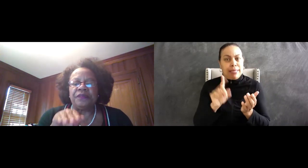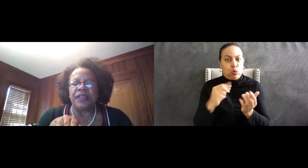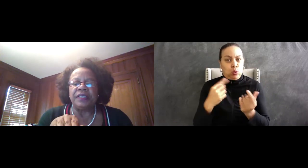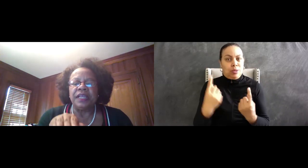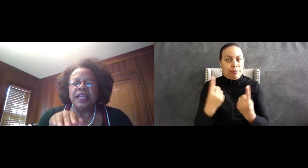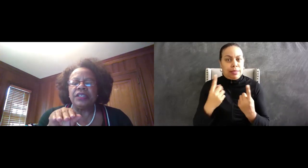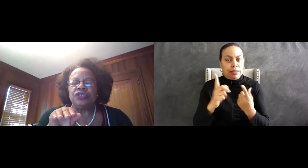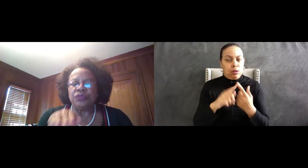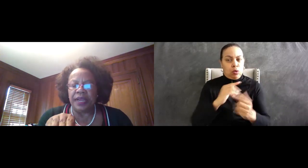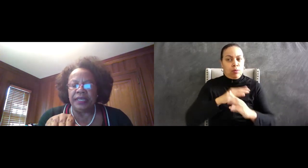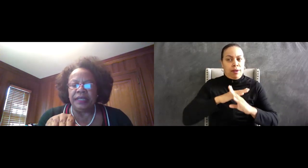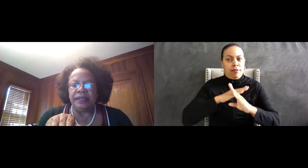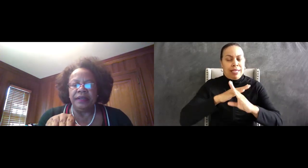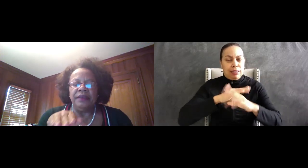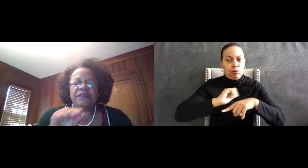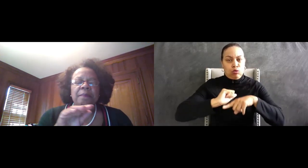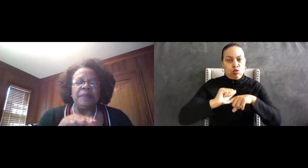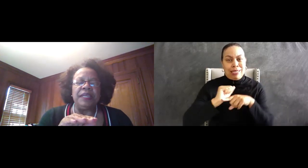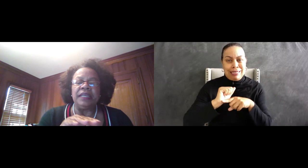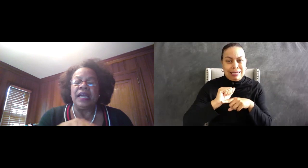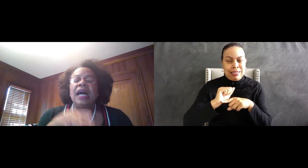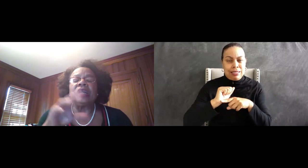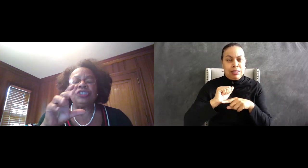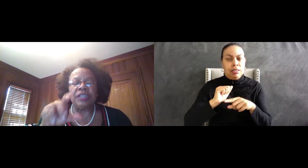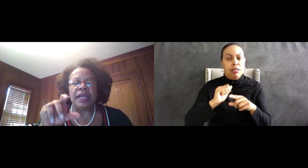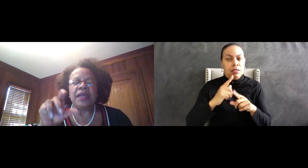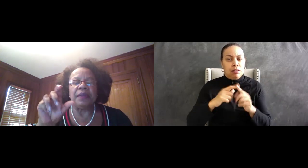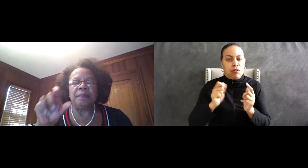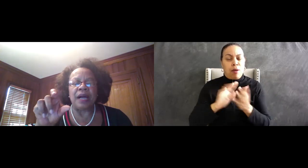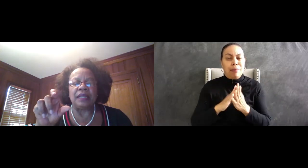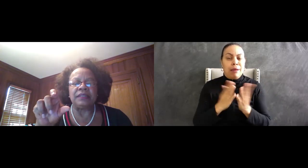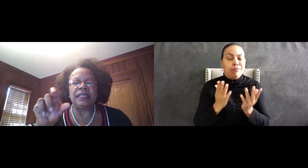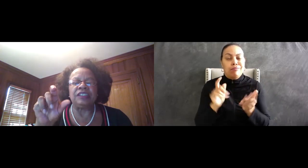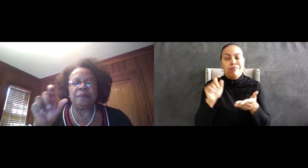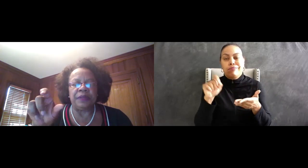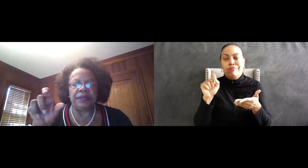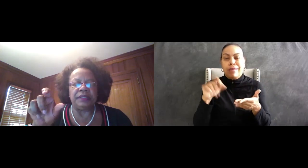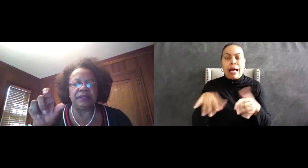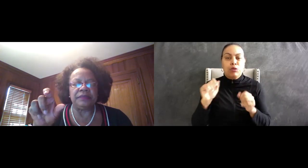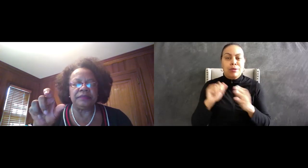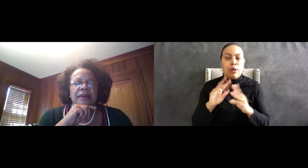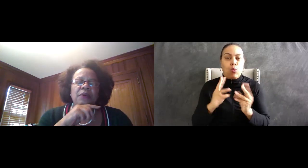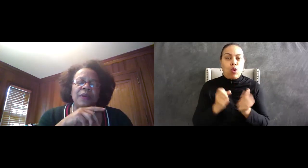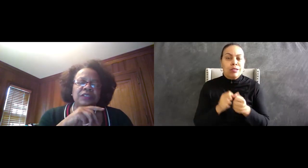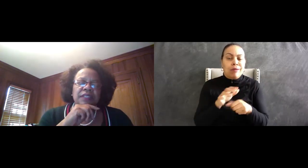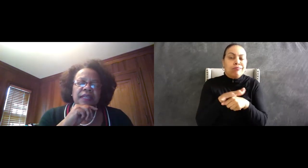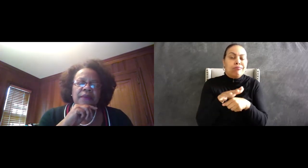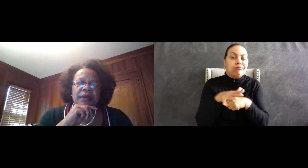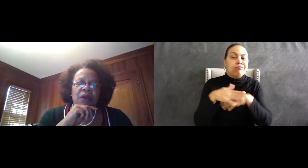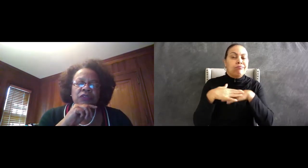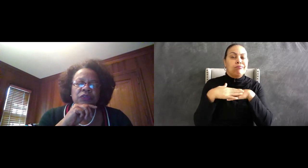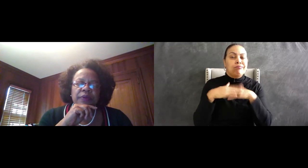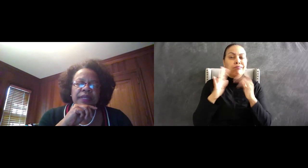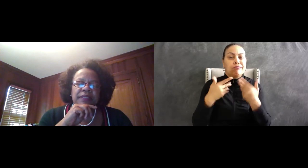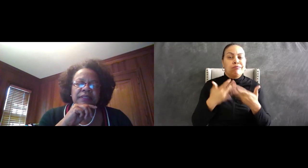to prevent the training from being a check-the-box experience. The question that